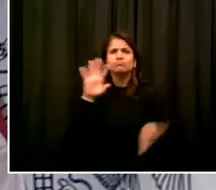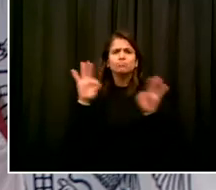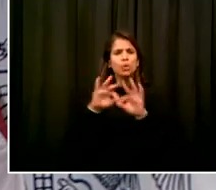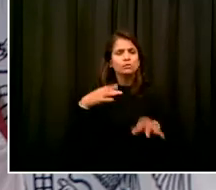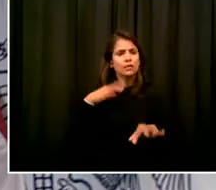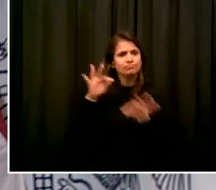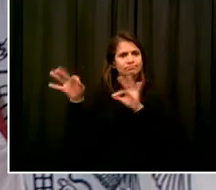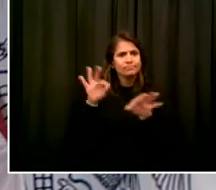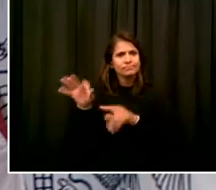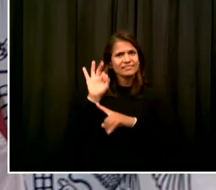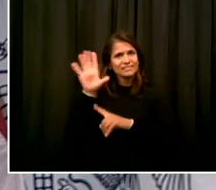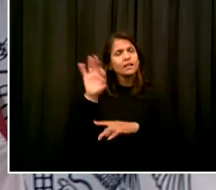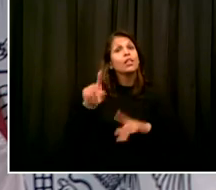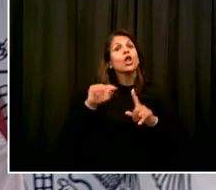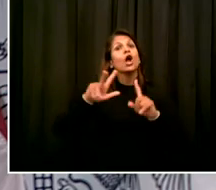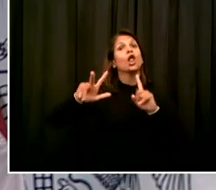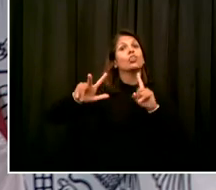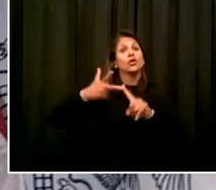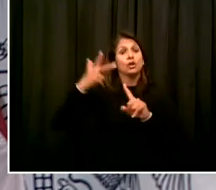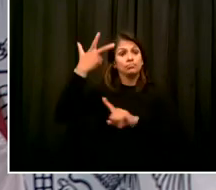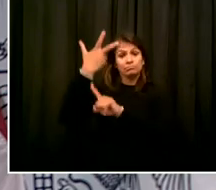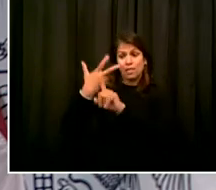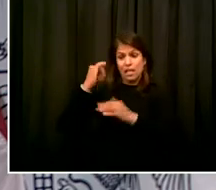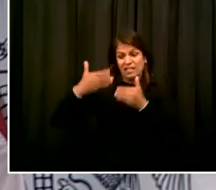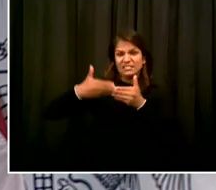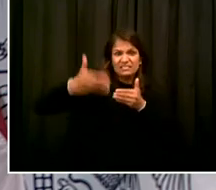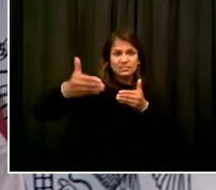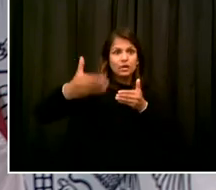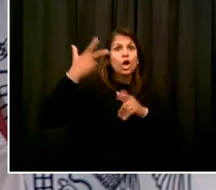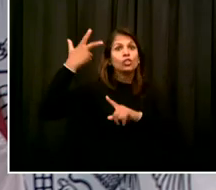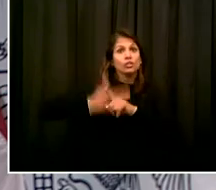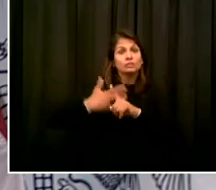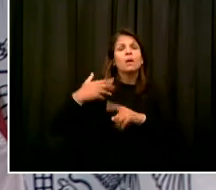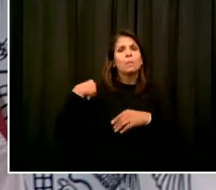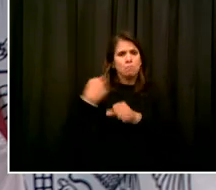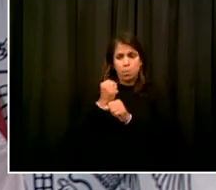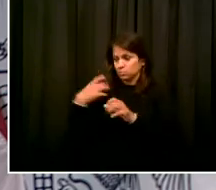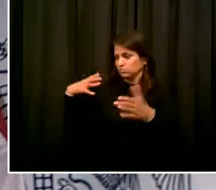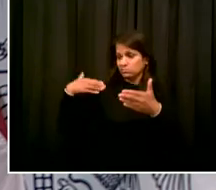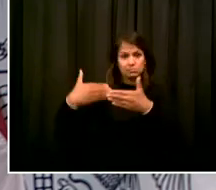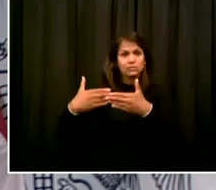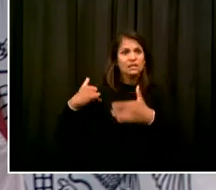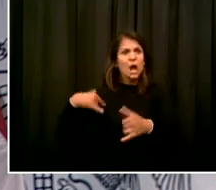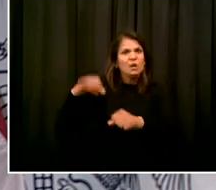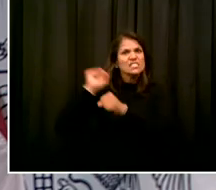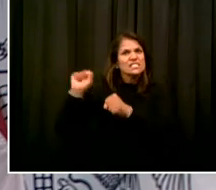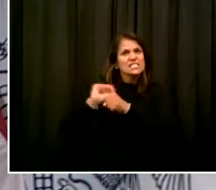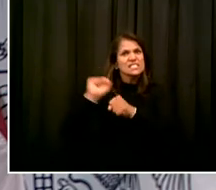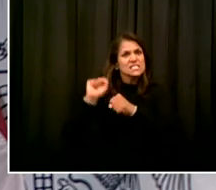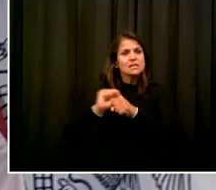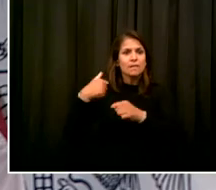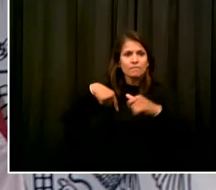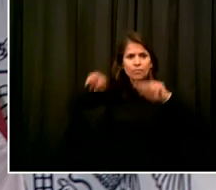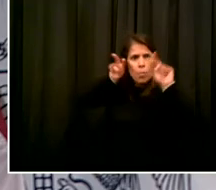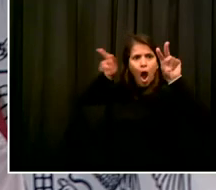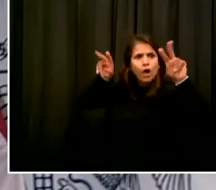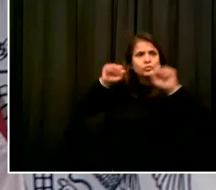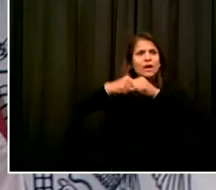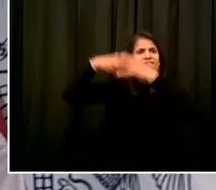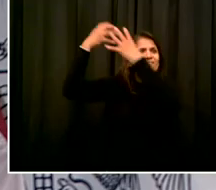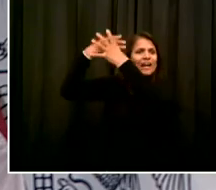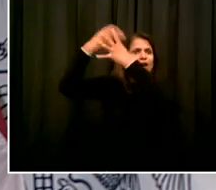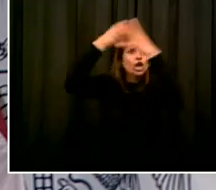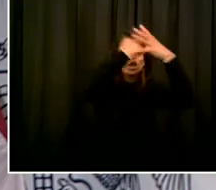ventilation. The first run through by custodians was June 3rd. The work has been ongoing over the summer